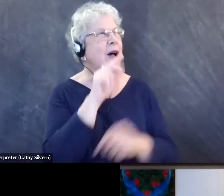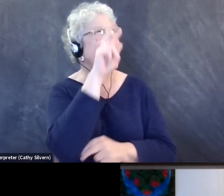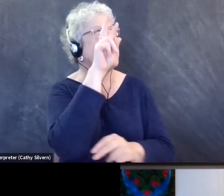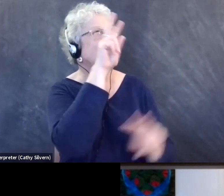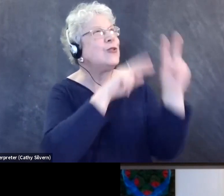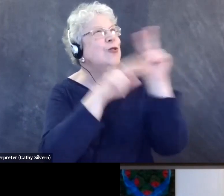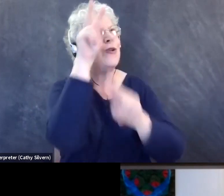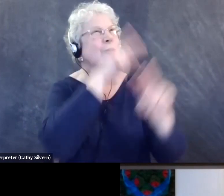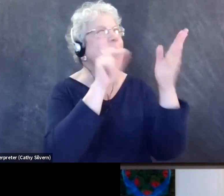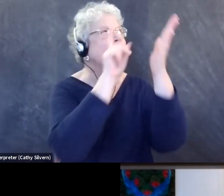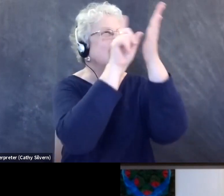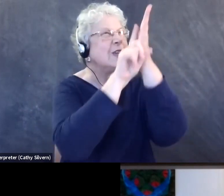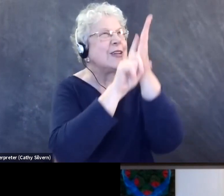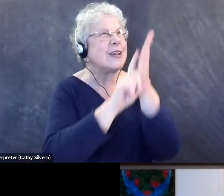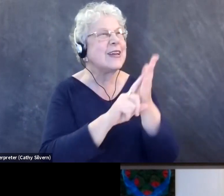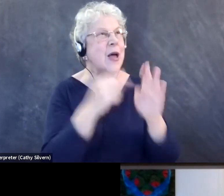trail.